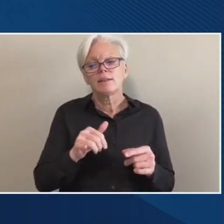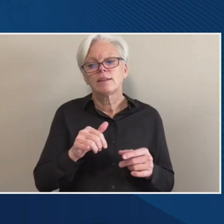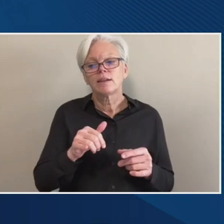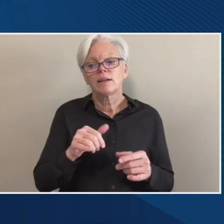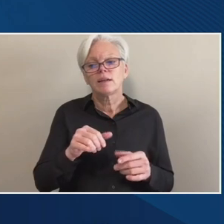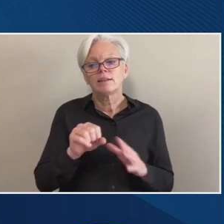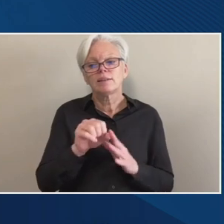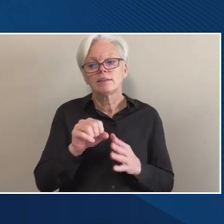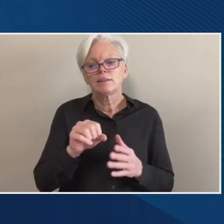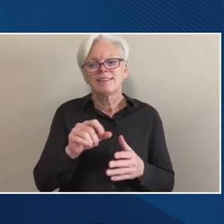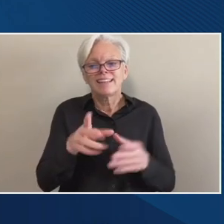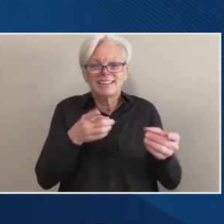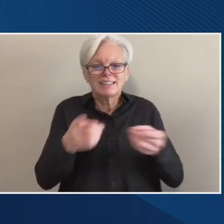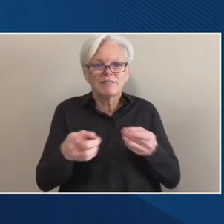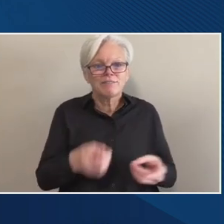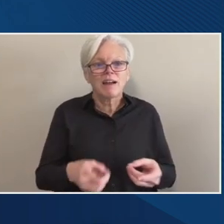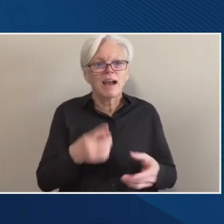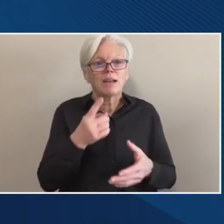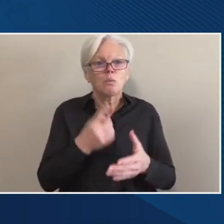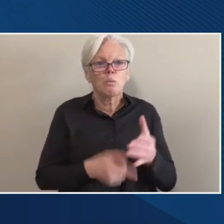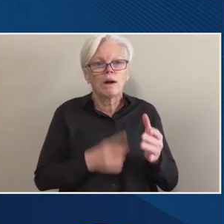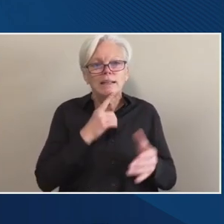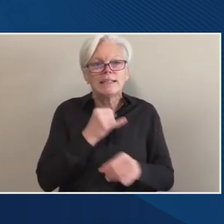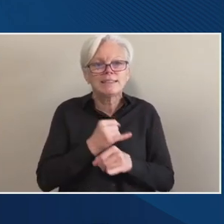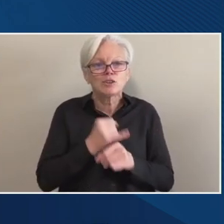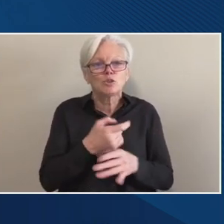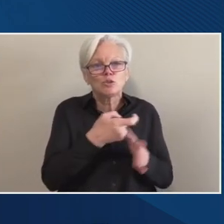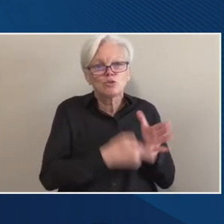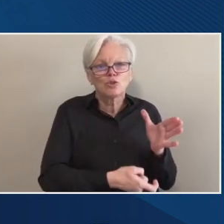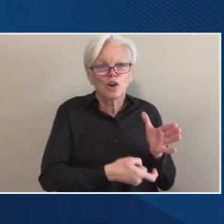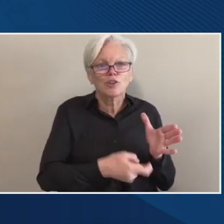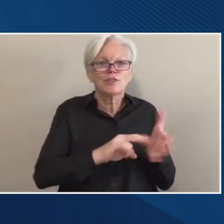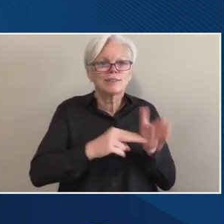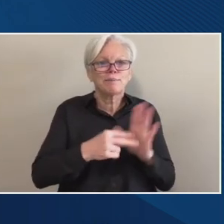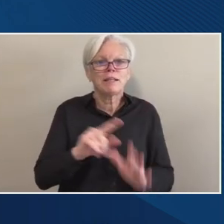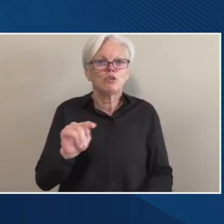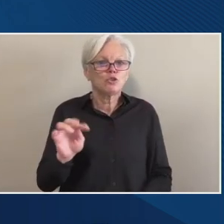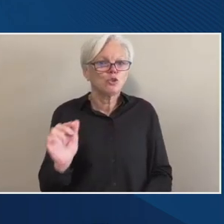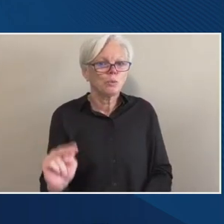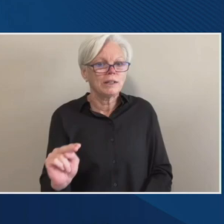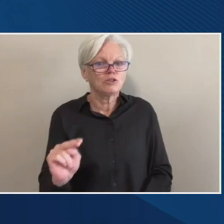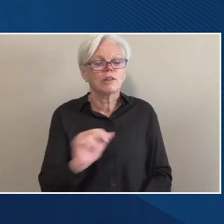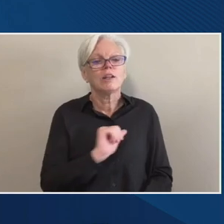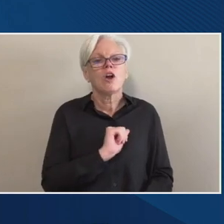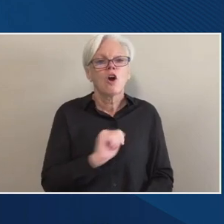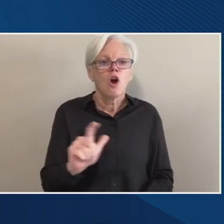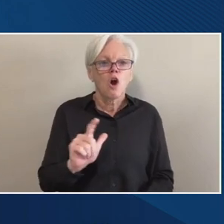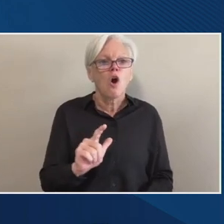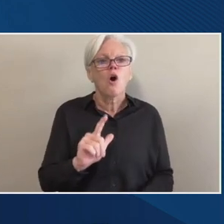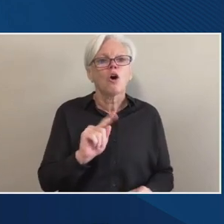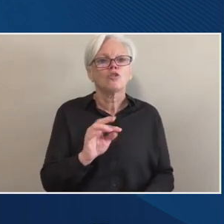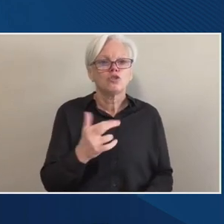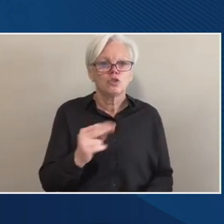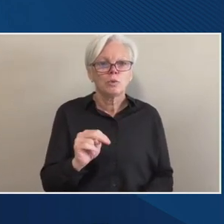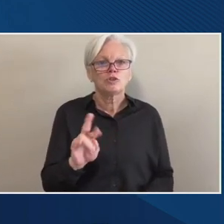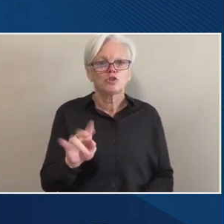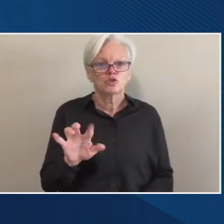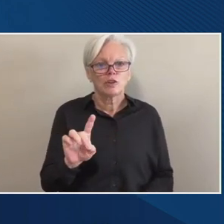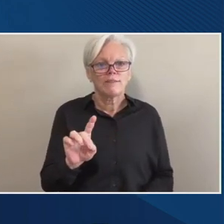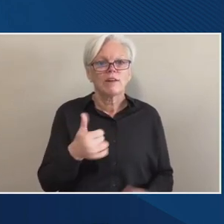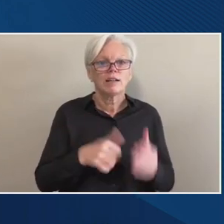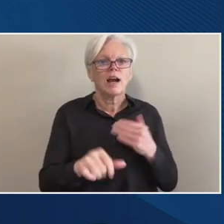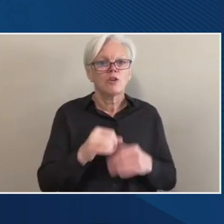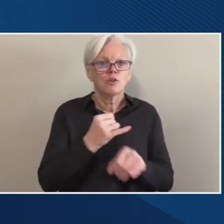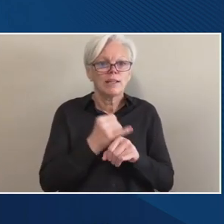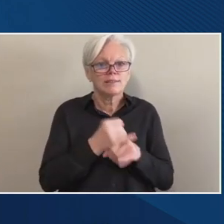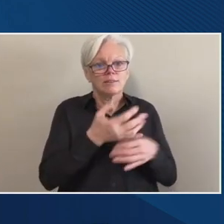tuition, if that is the intent. And while tuition refund policies are under the institution's purview and the